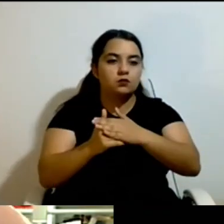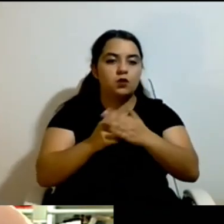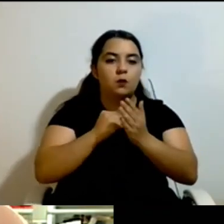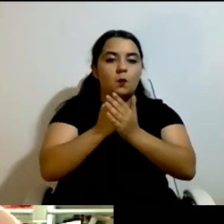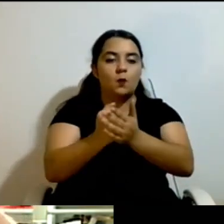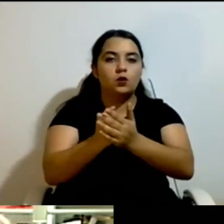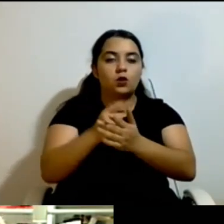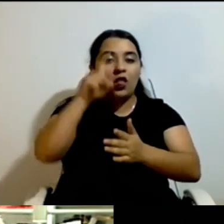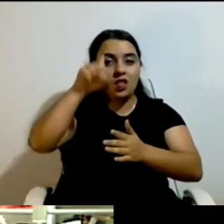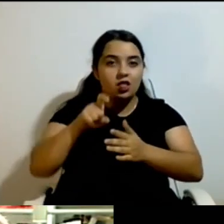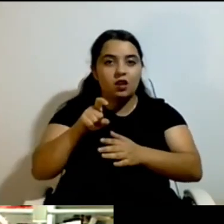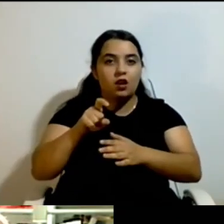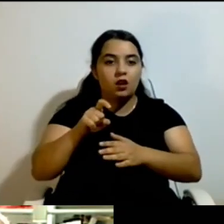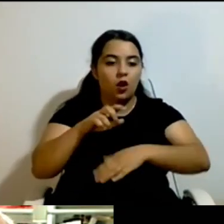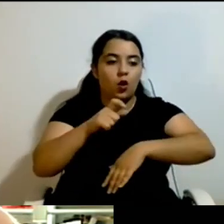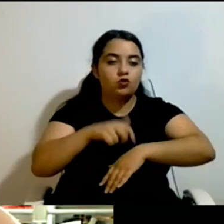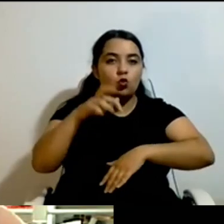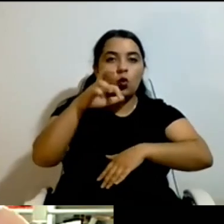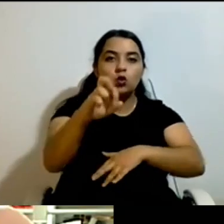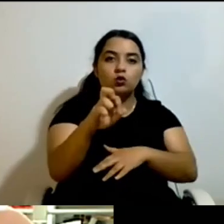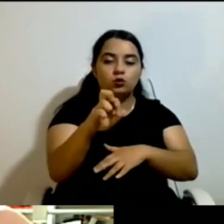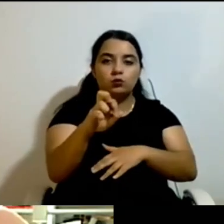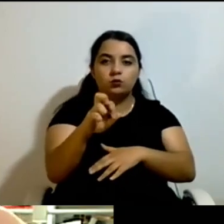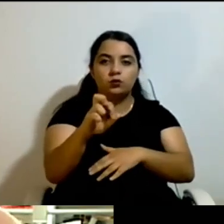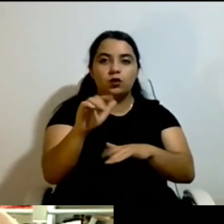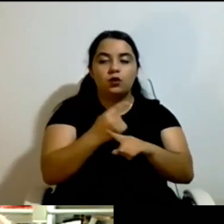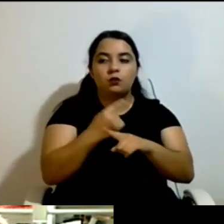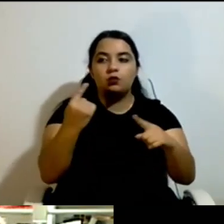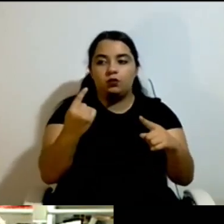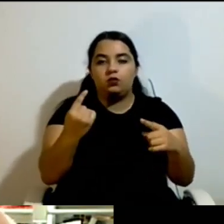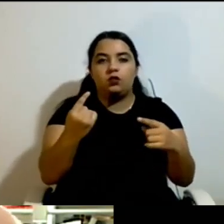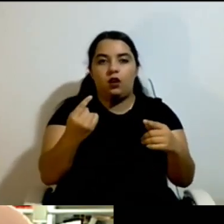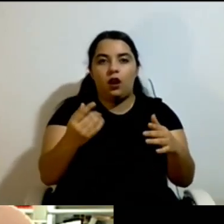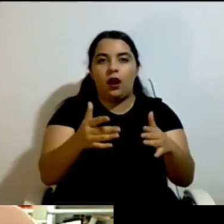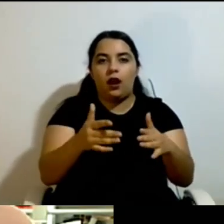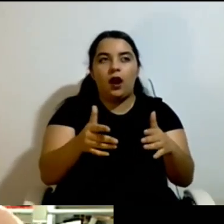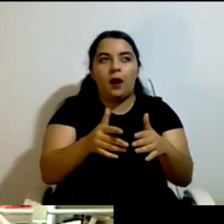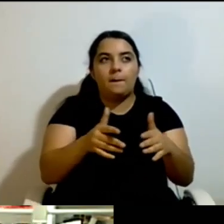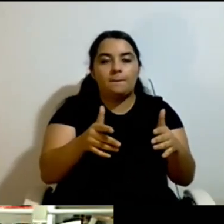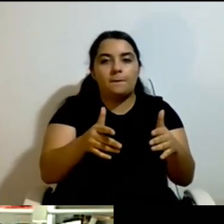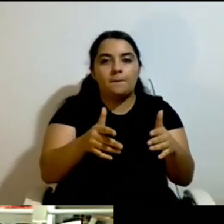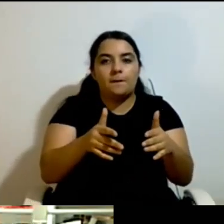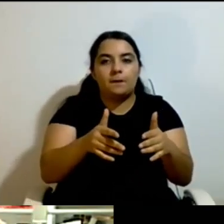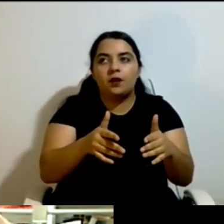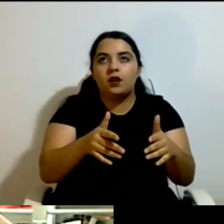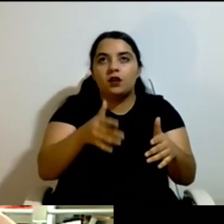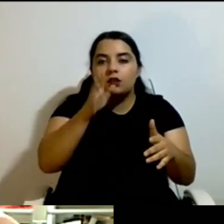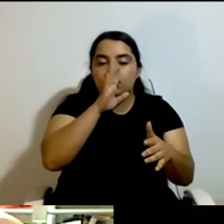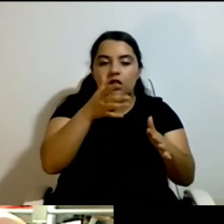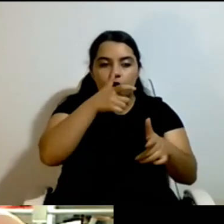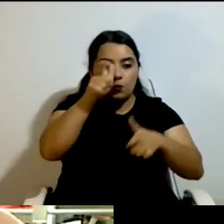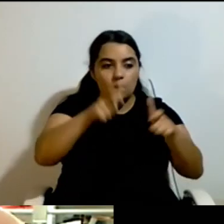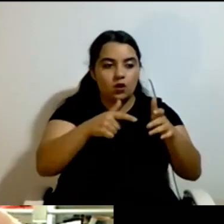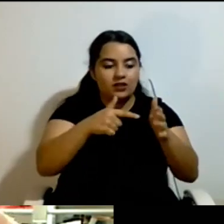people with high assistance needs that eight hours are enough. But that's the limit. And since this is the limit,